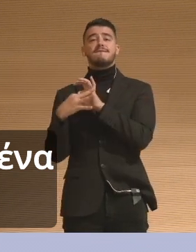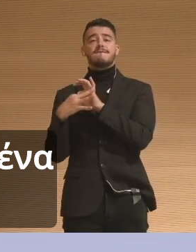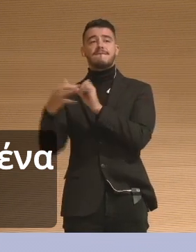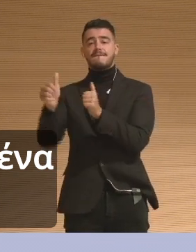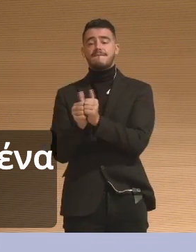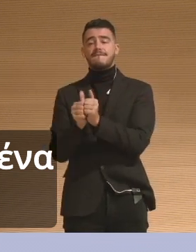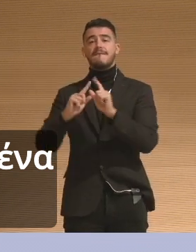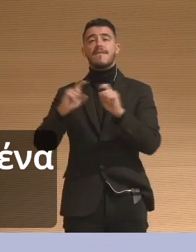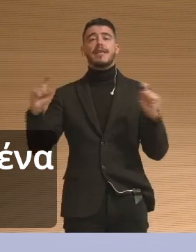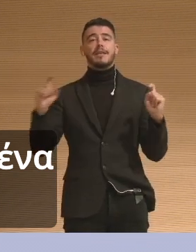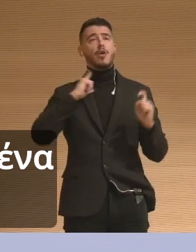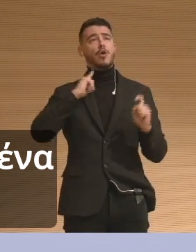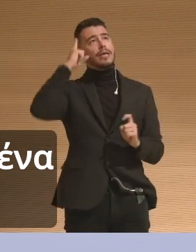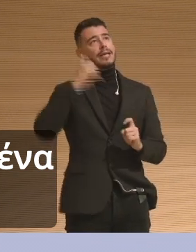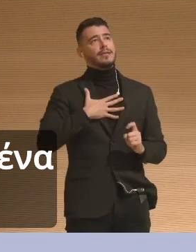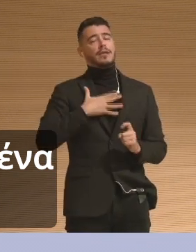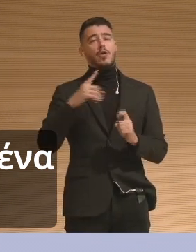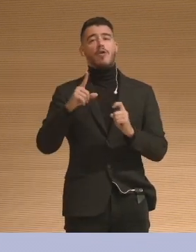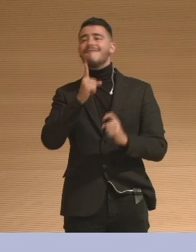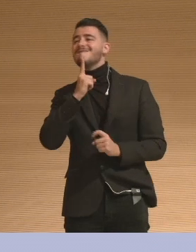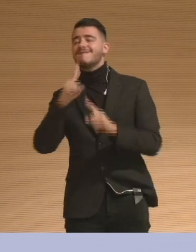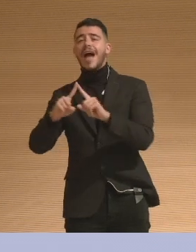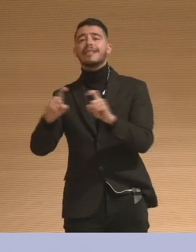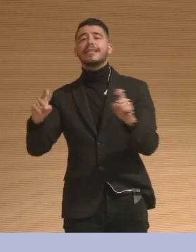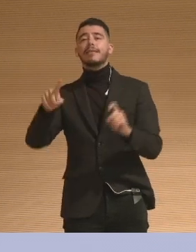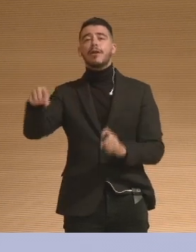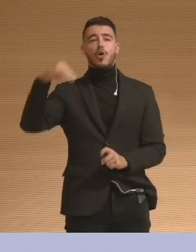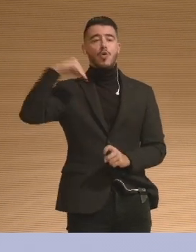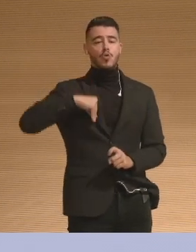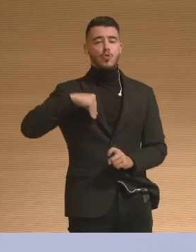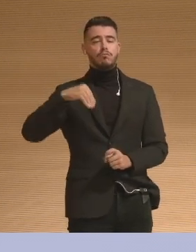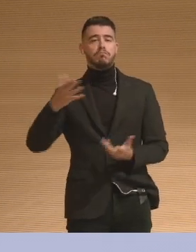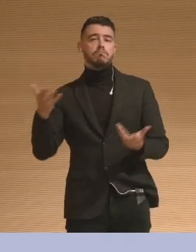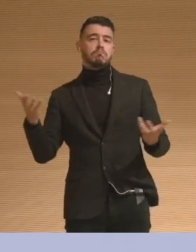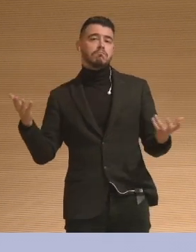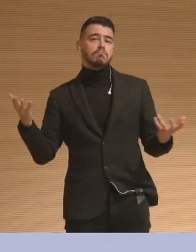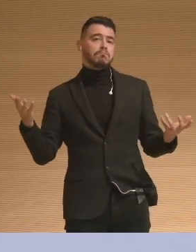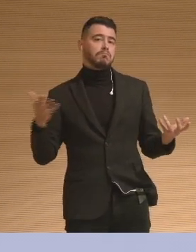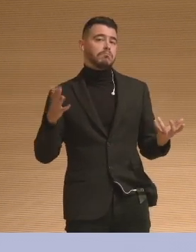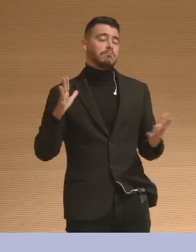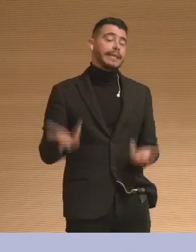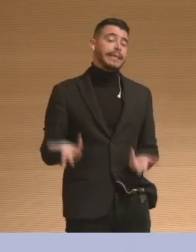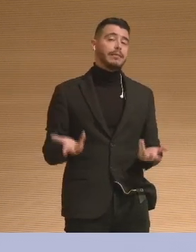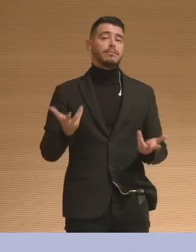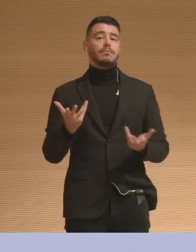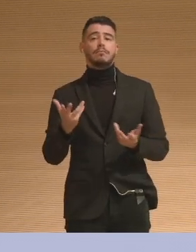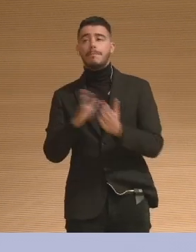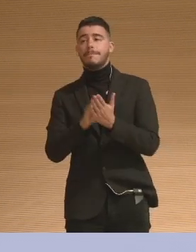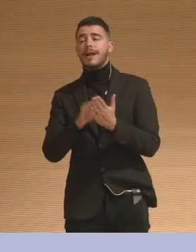in a museum that you can visit often. You ready? Let's try another one. Who here has